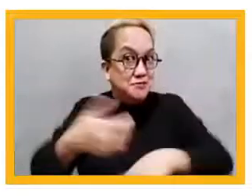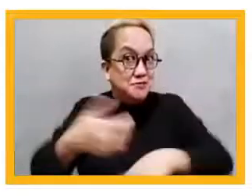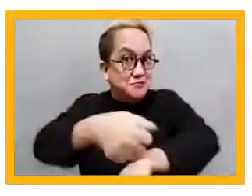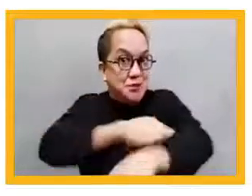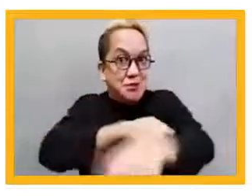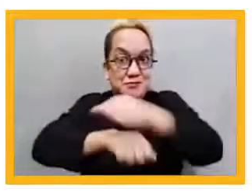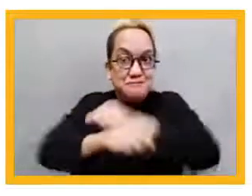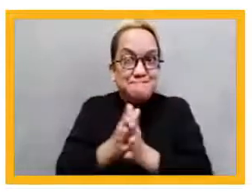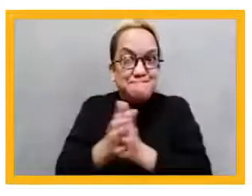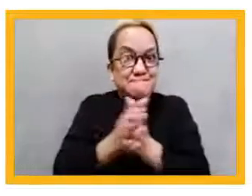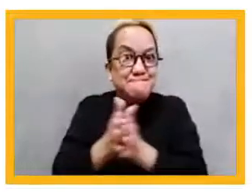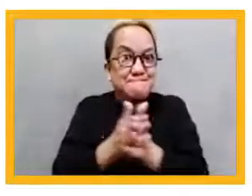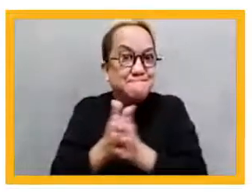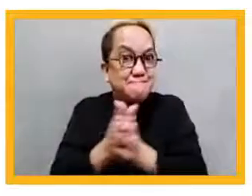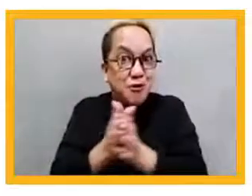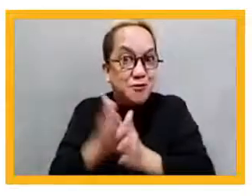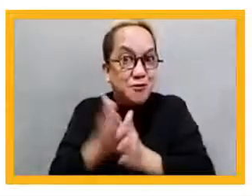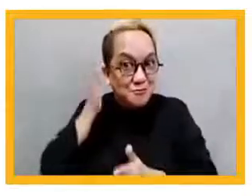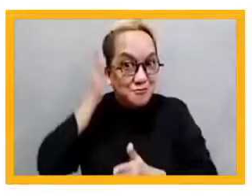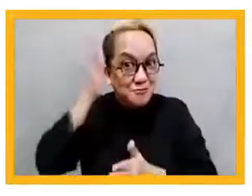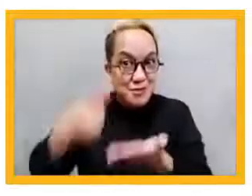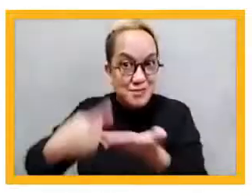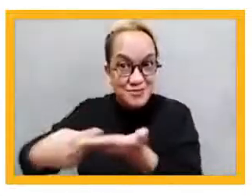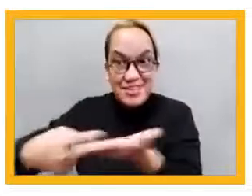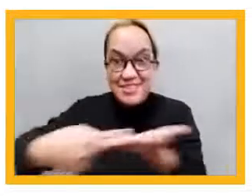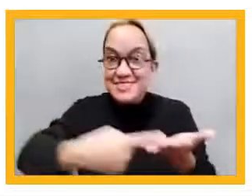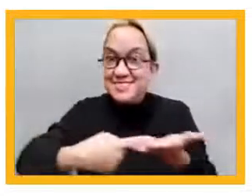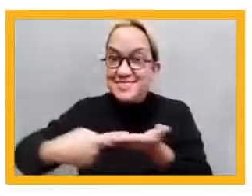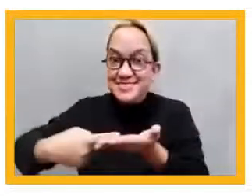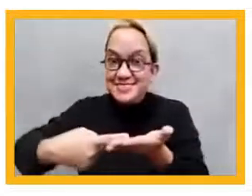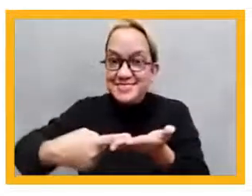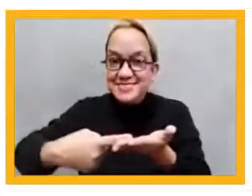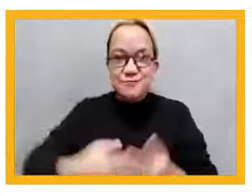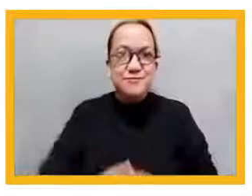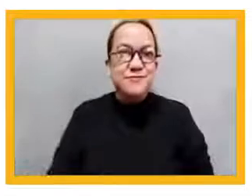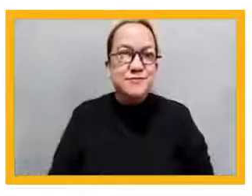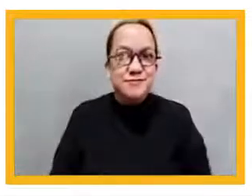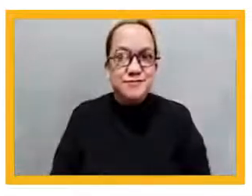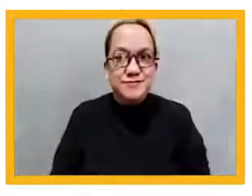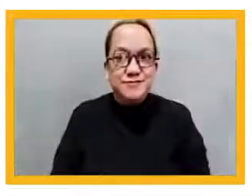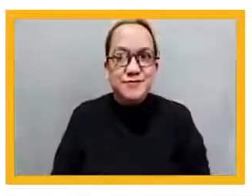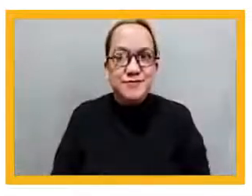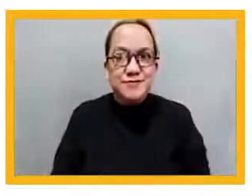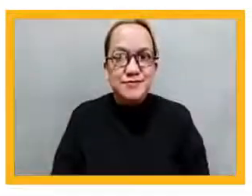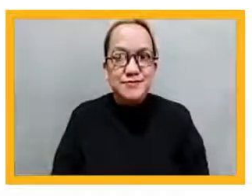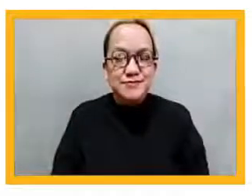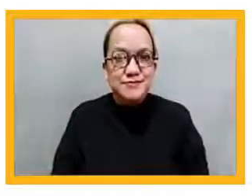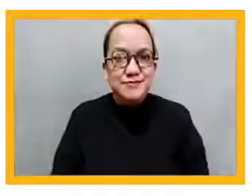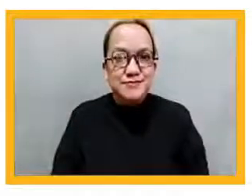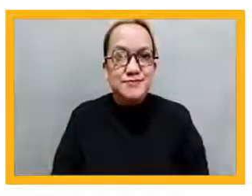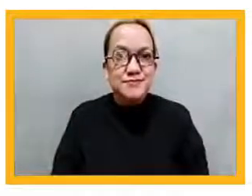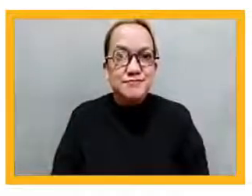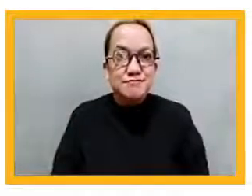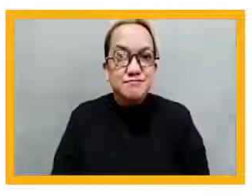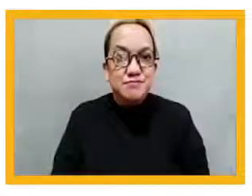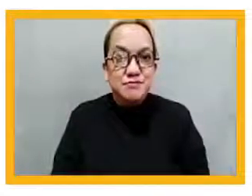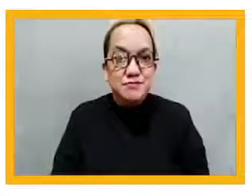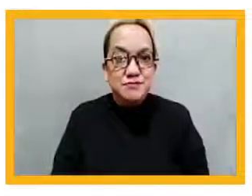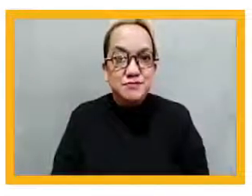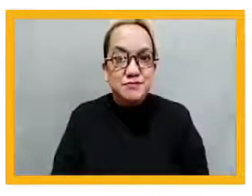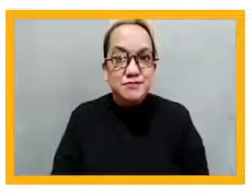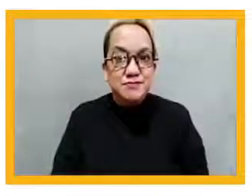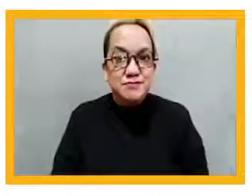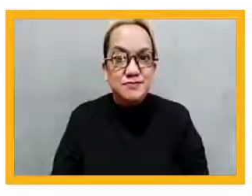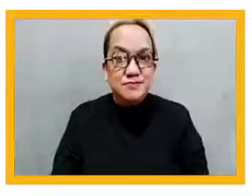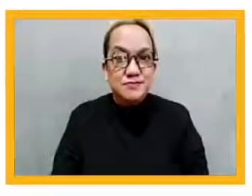the future. Appreciate if you can take a moment to fill out, to answer that. And now we have a few more feedback questions. This is